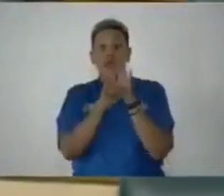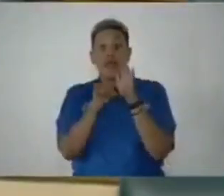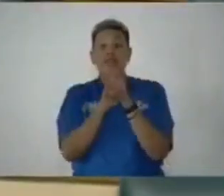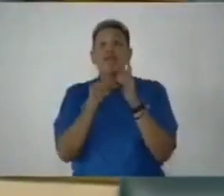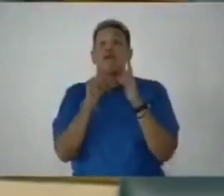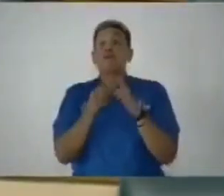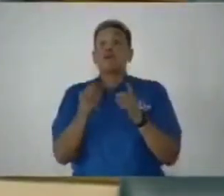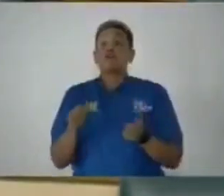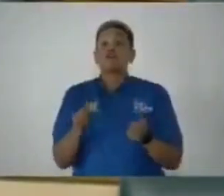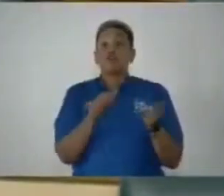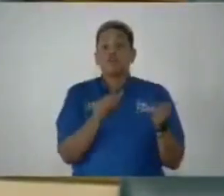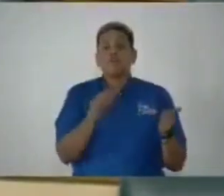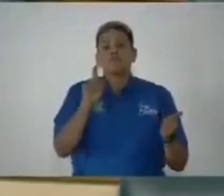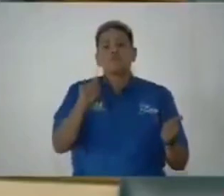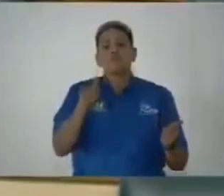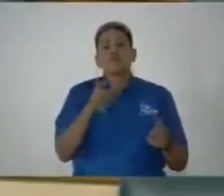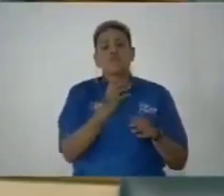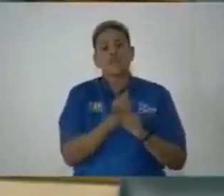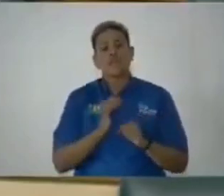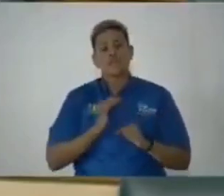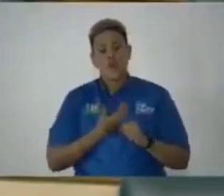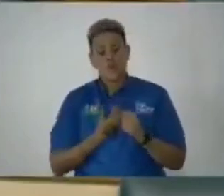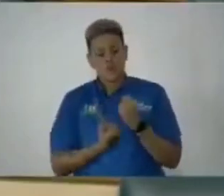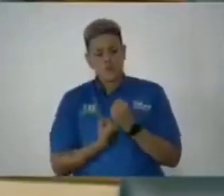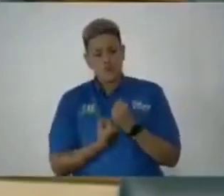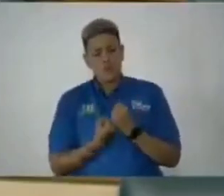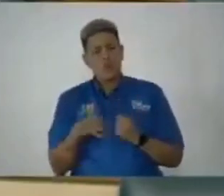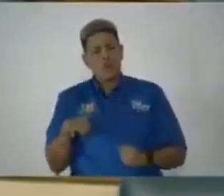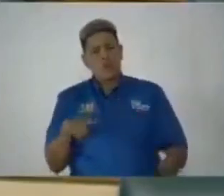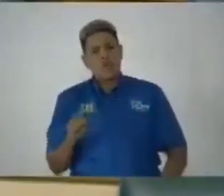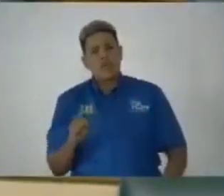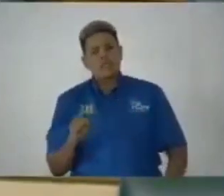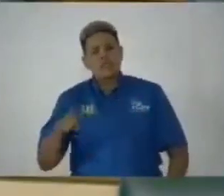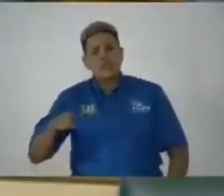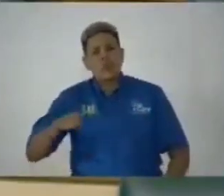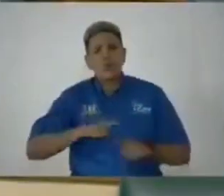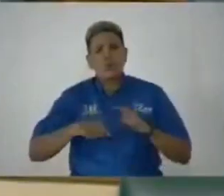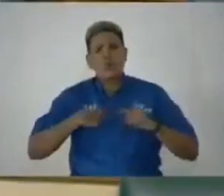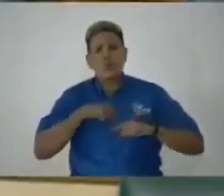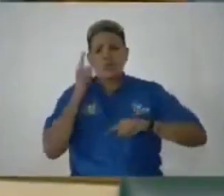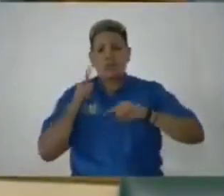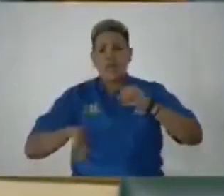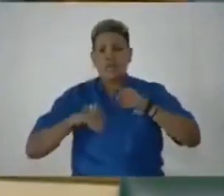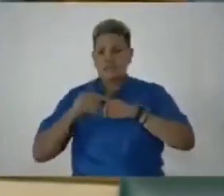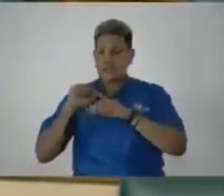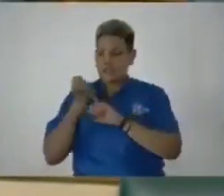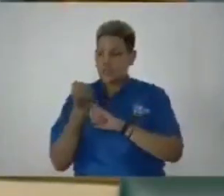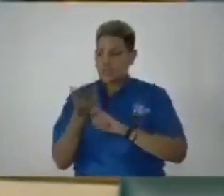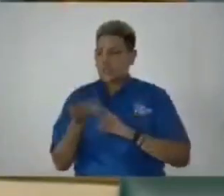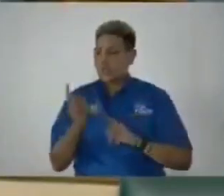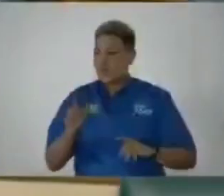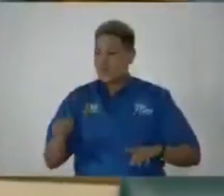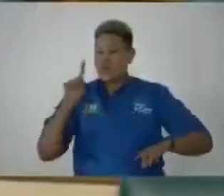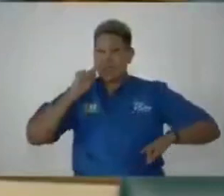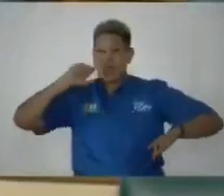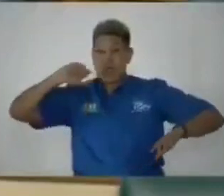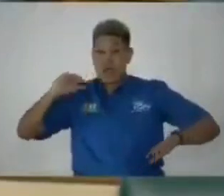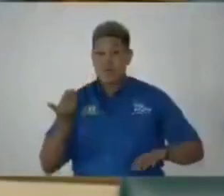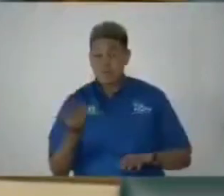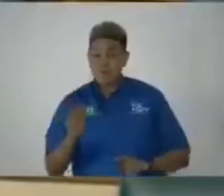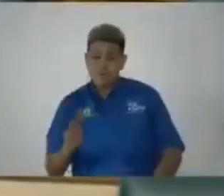removed, it should get our support, yes. But we cannot in a situation where it appears